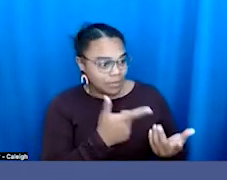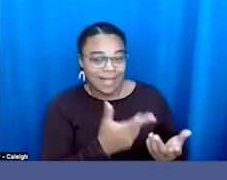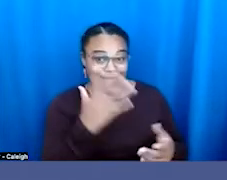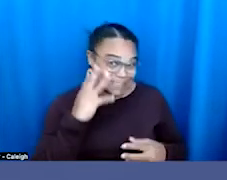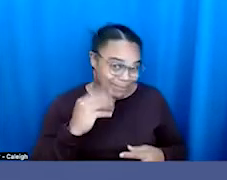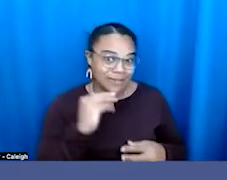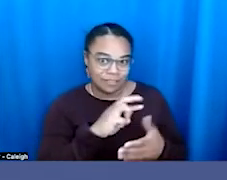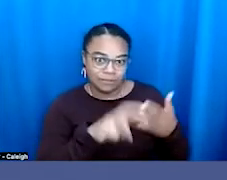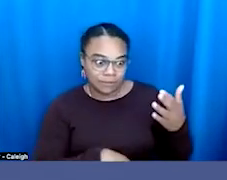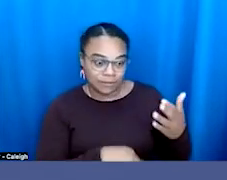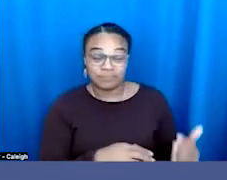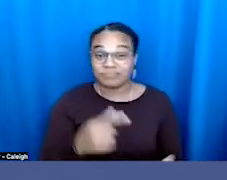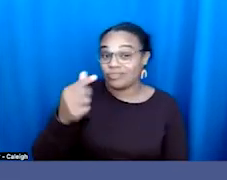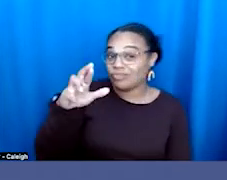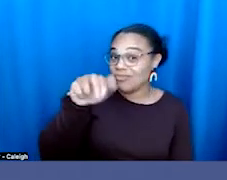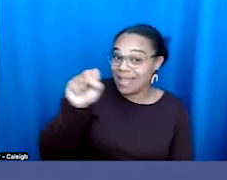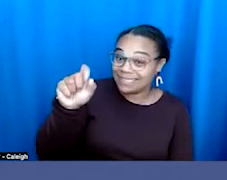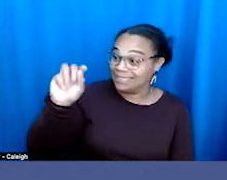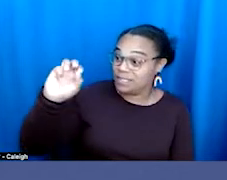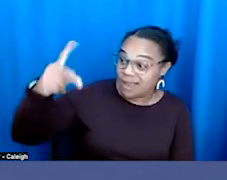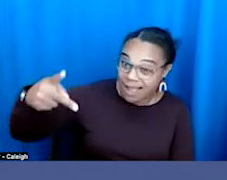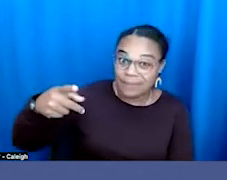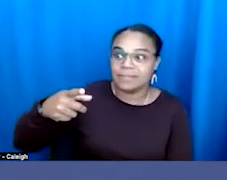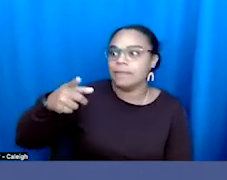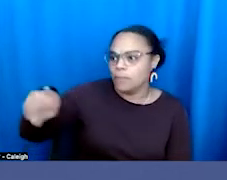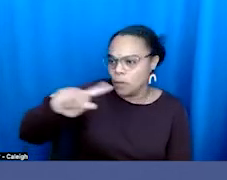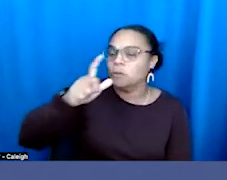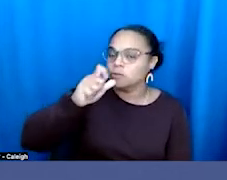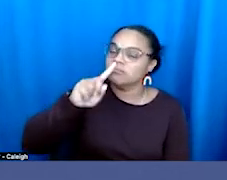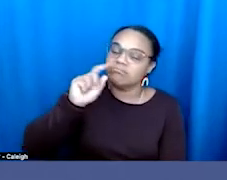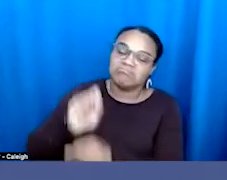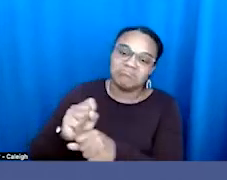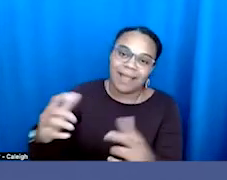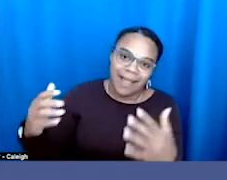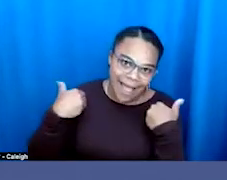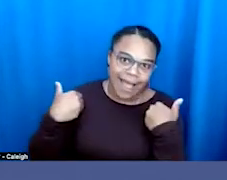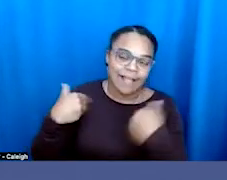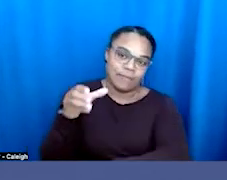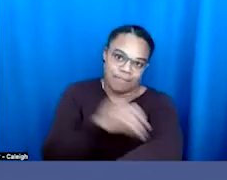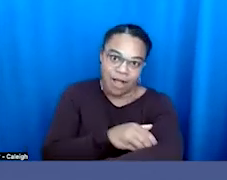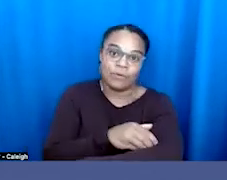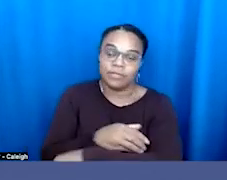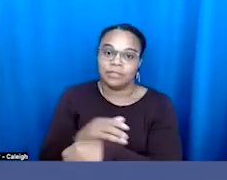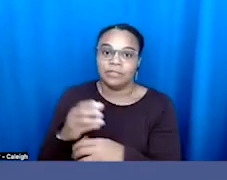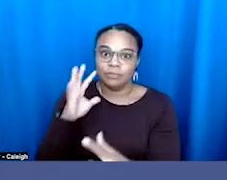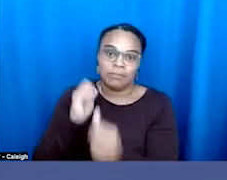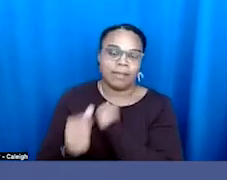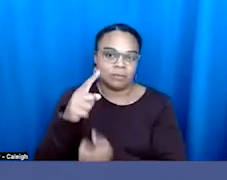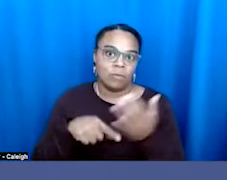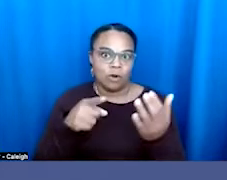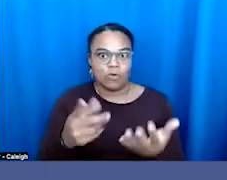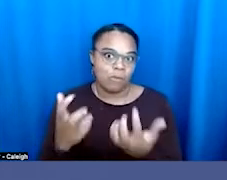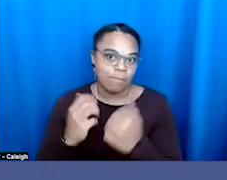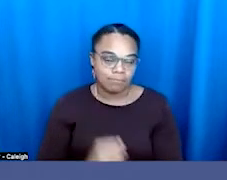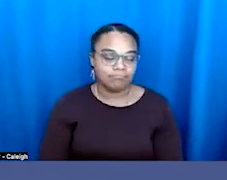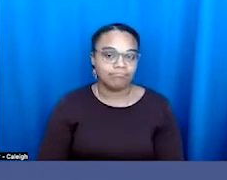top ranks of power that actually have the power in their hands to implement the measures that you're seeking to put in place.